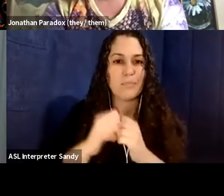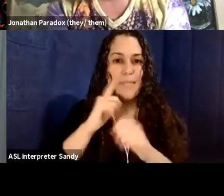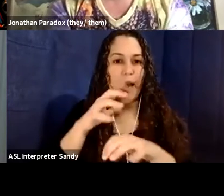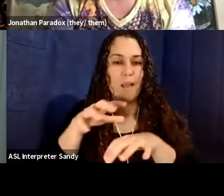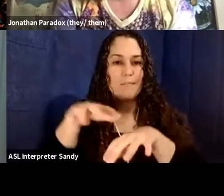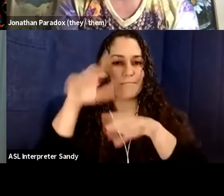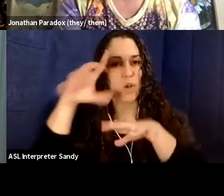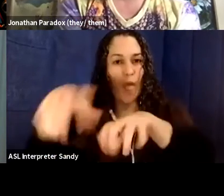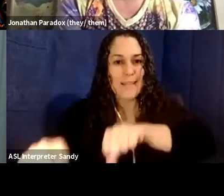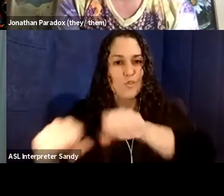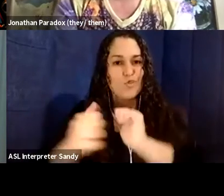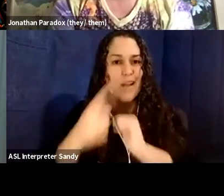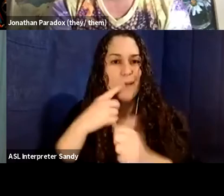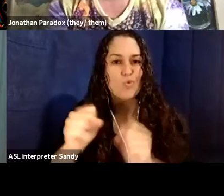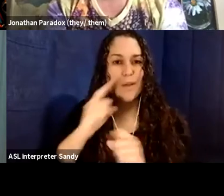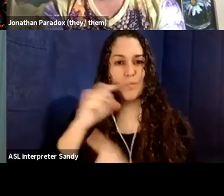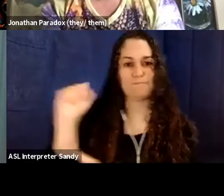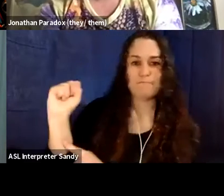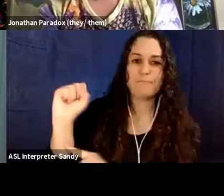against it. Um,